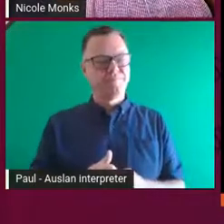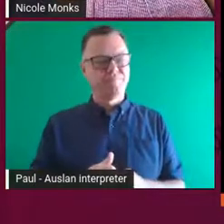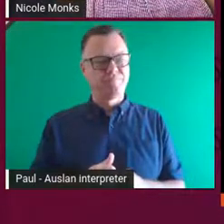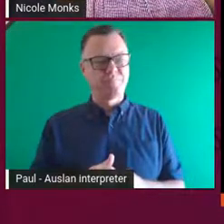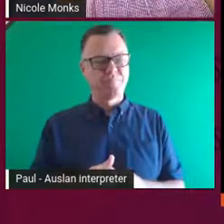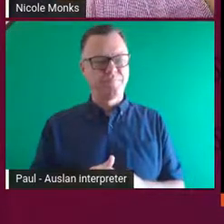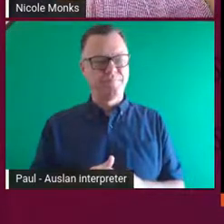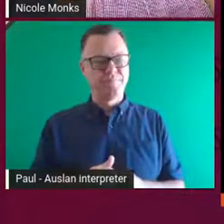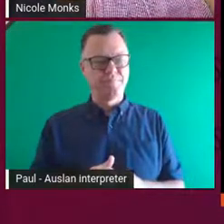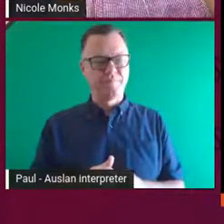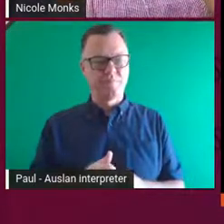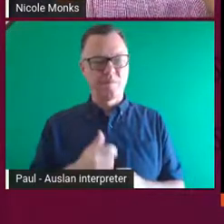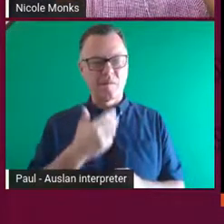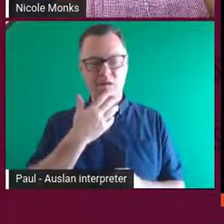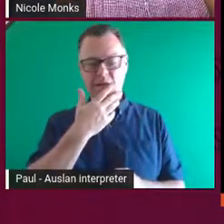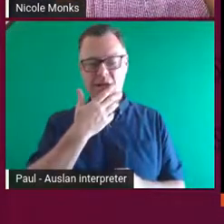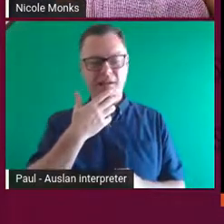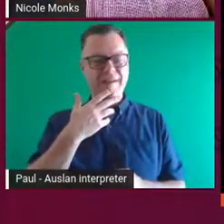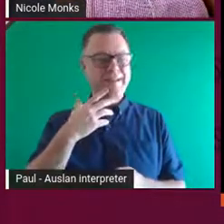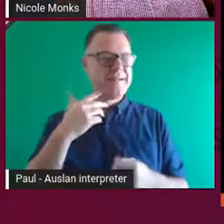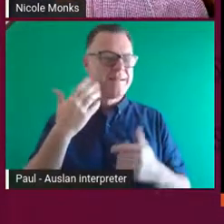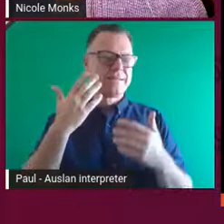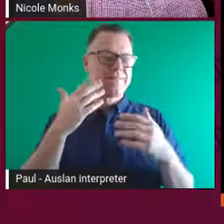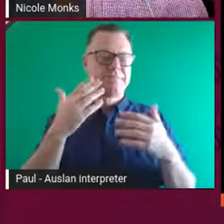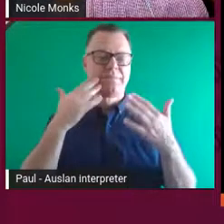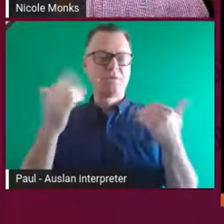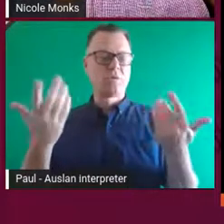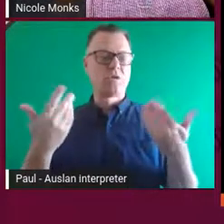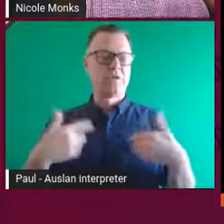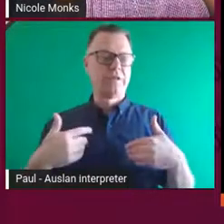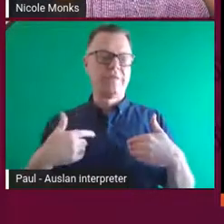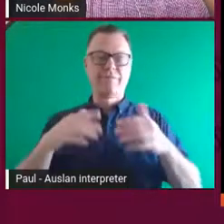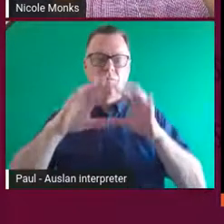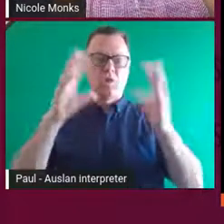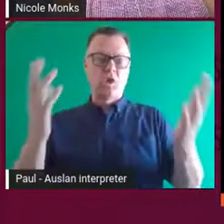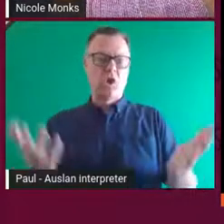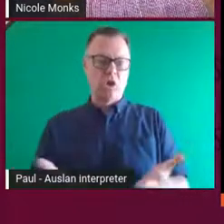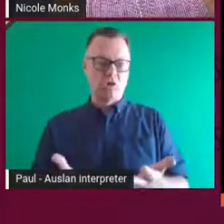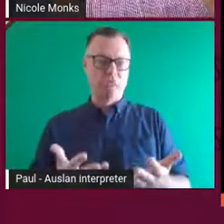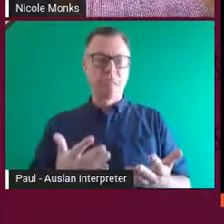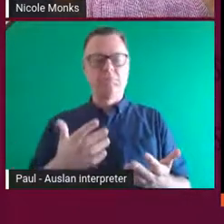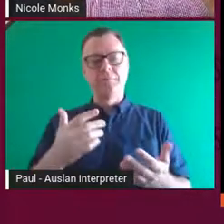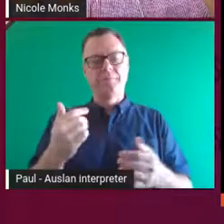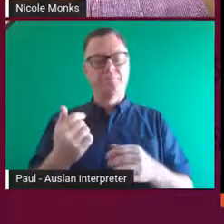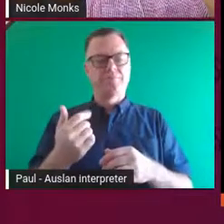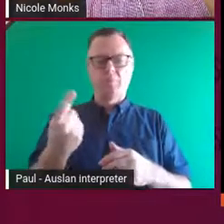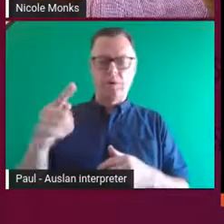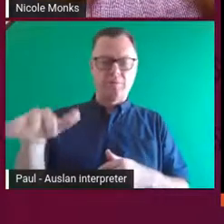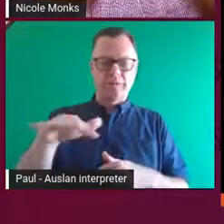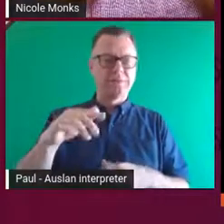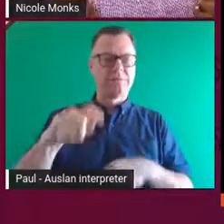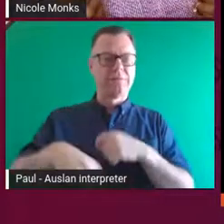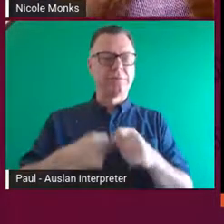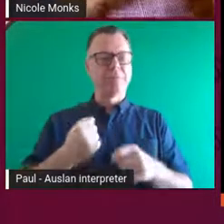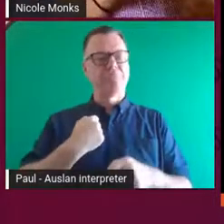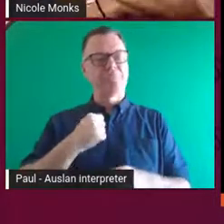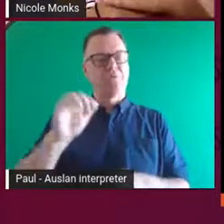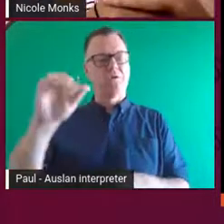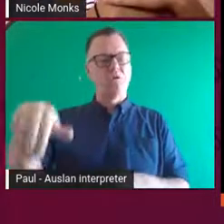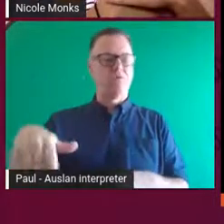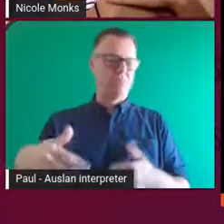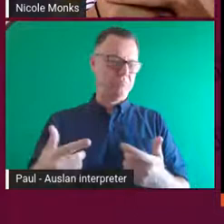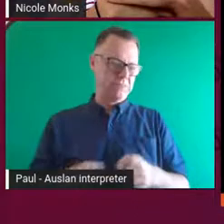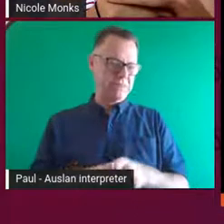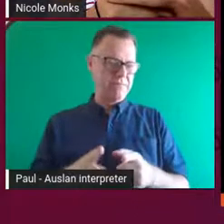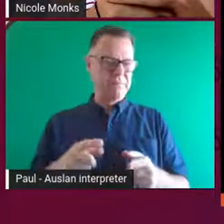doesn't matter where you are. You can always make a home. You know, so then I started to wear this suit and